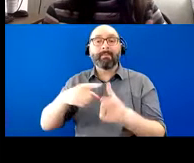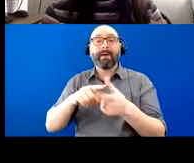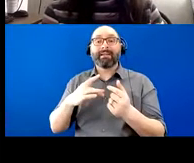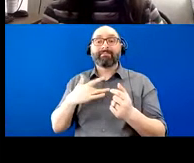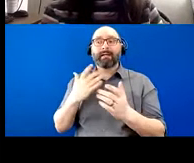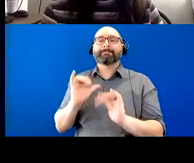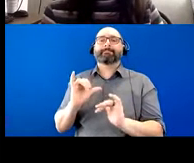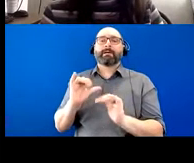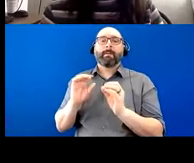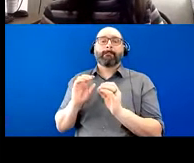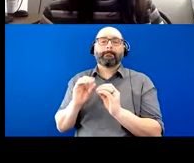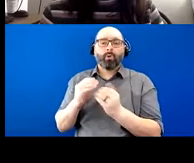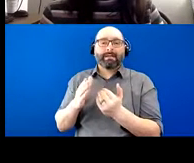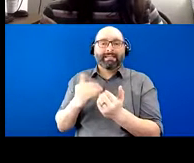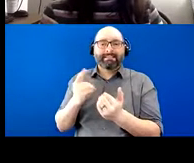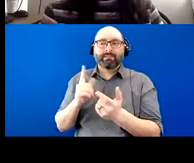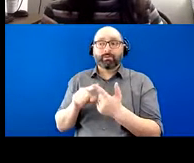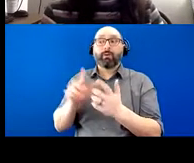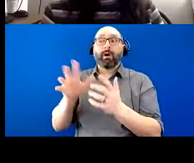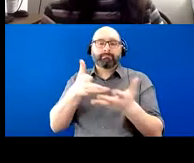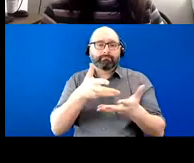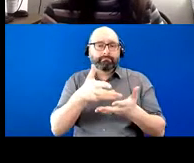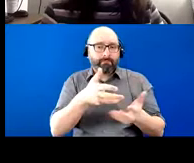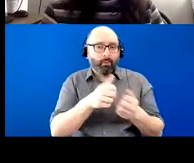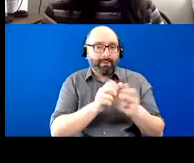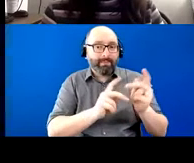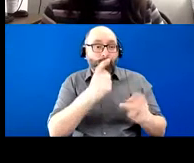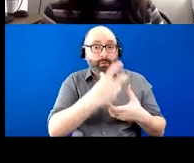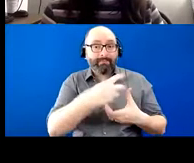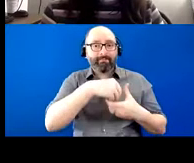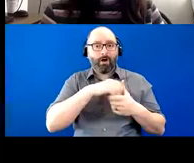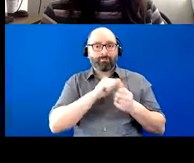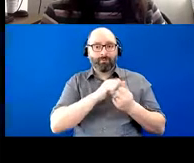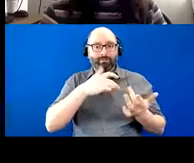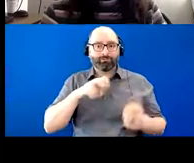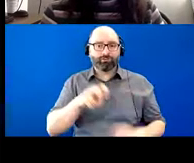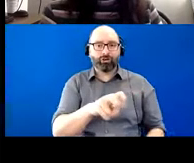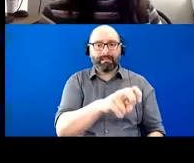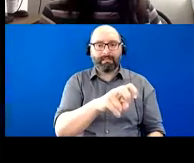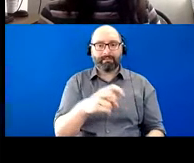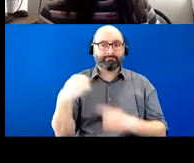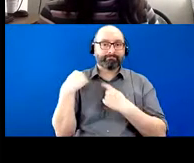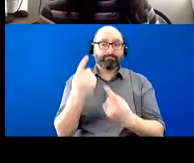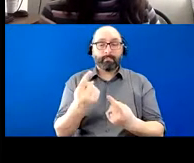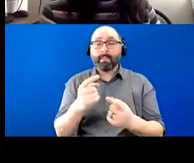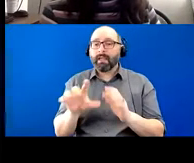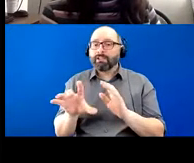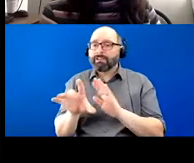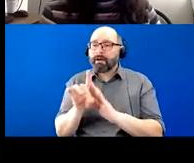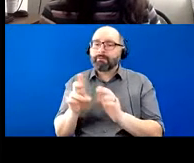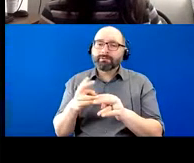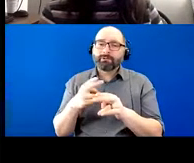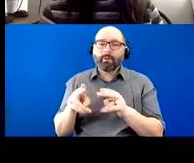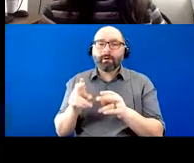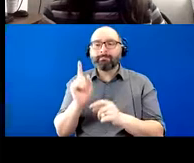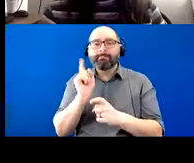who had been involved with their journey from the early stages. Um, she, she found small moments of joy. So